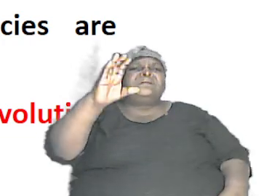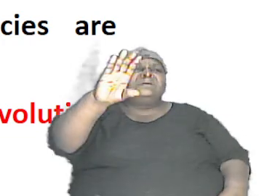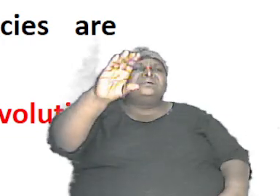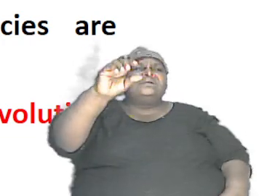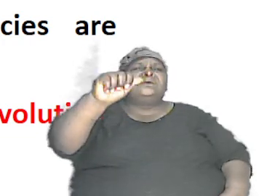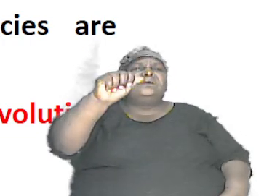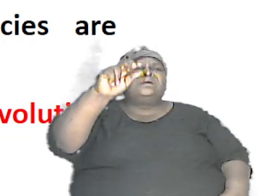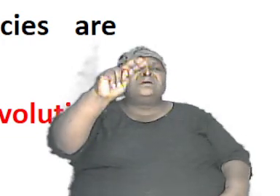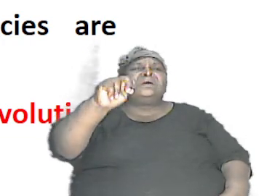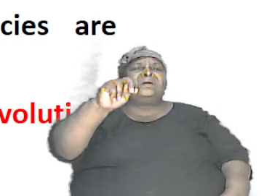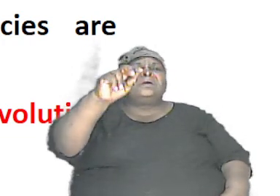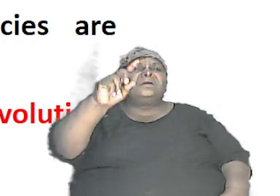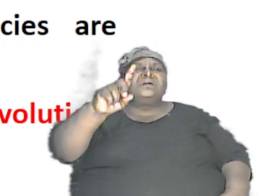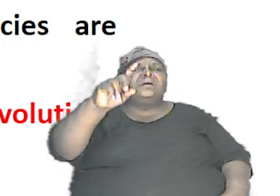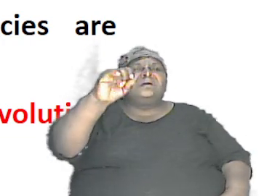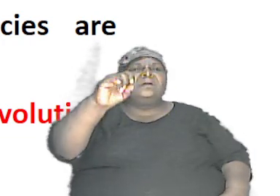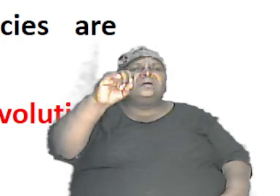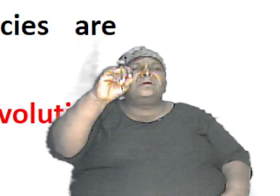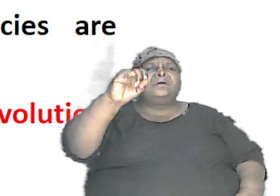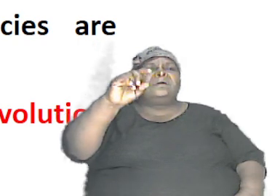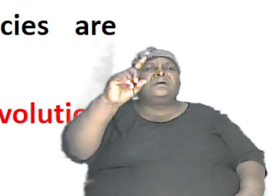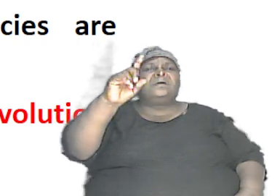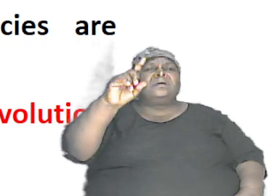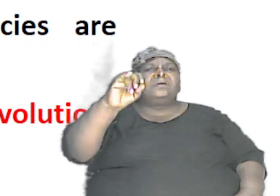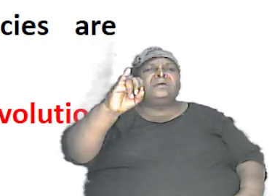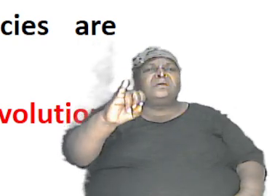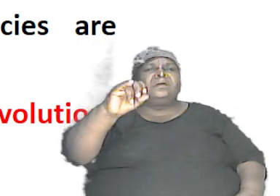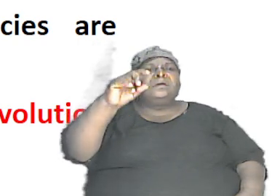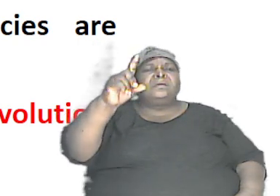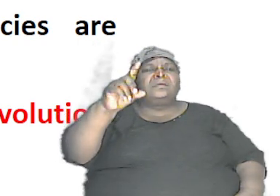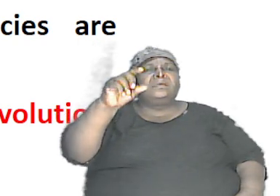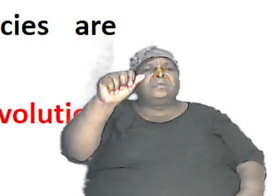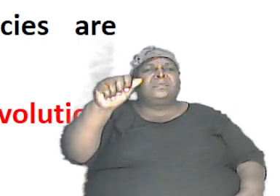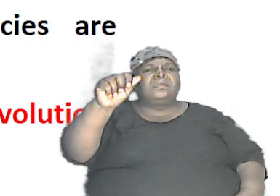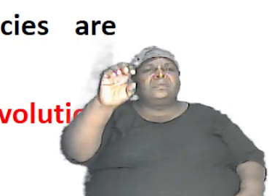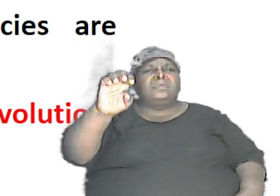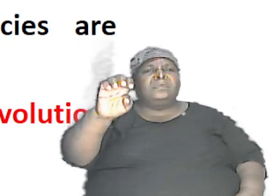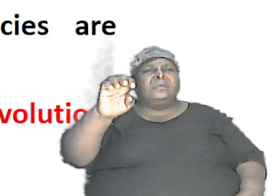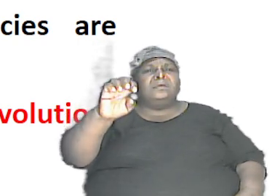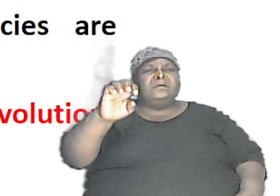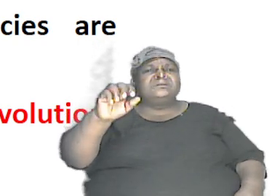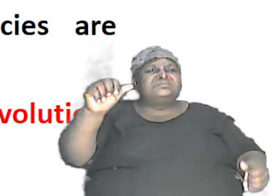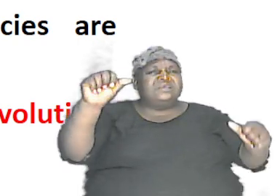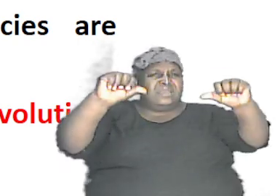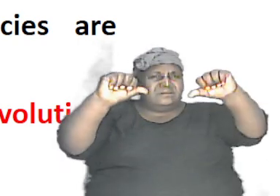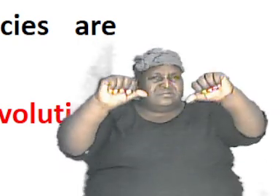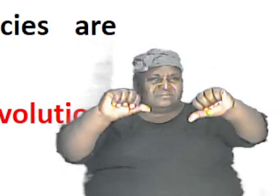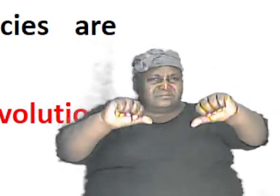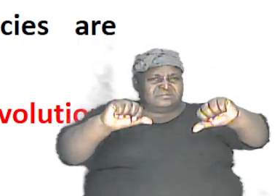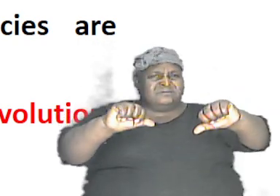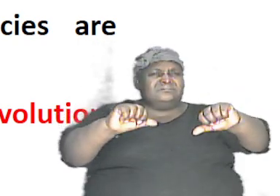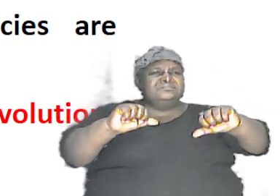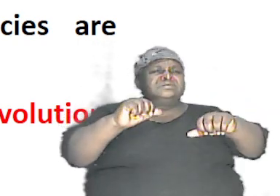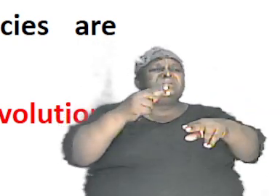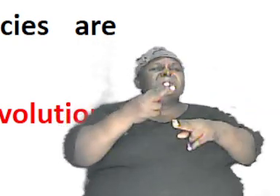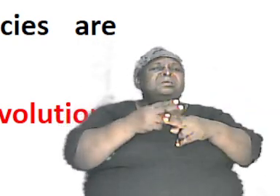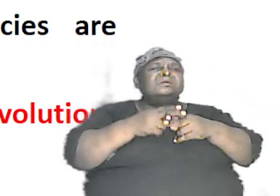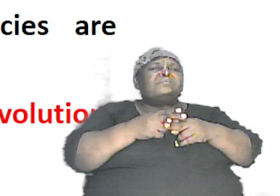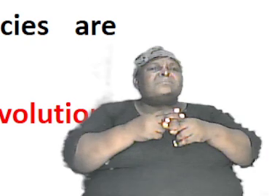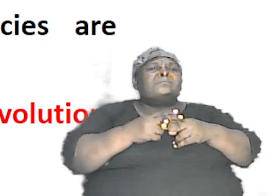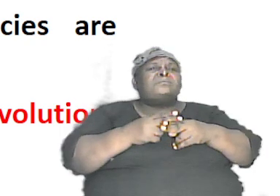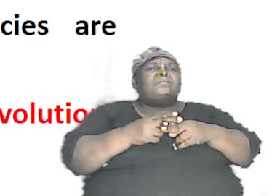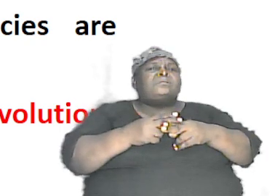the cat kind they call philidae and these are just the scientific terms that they use so we talk about two